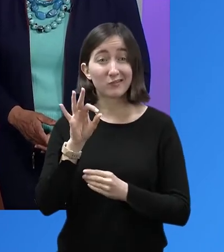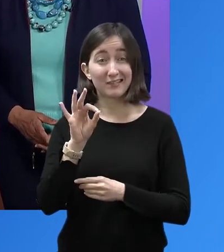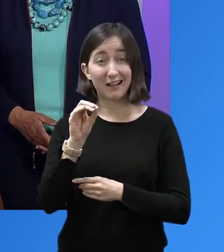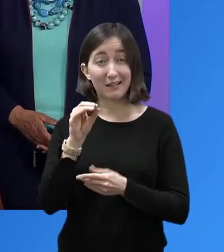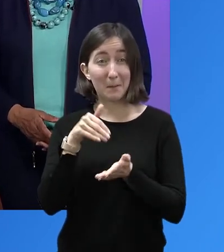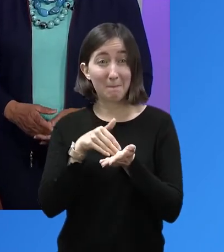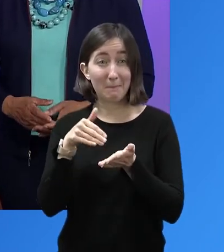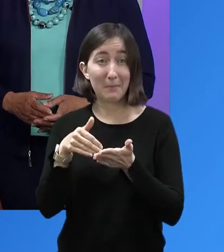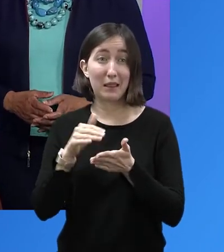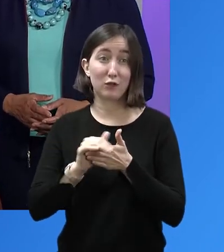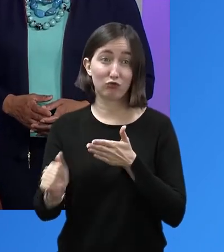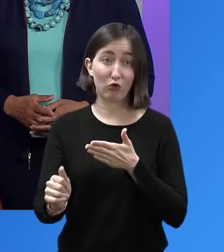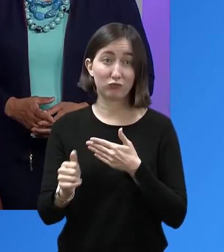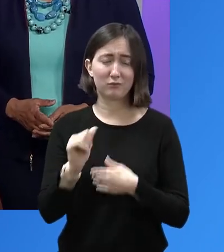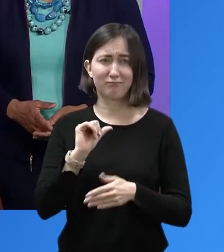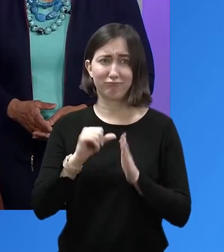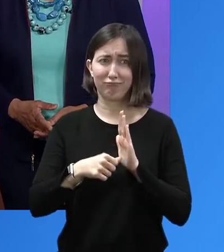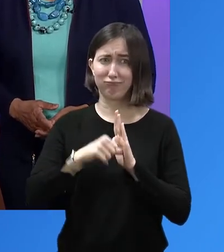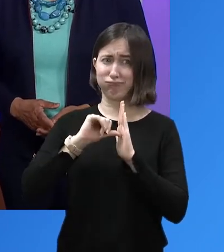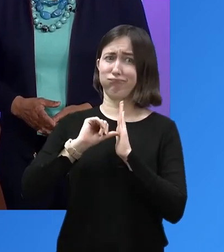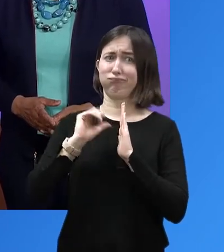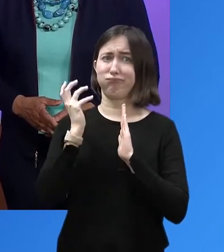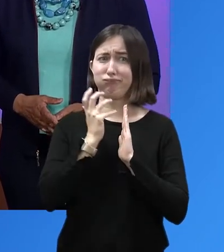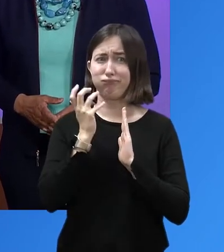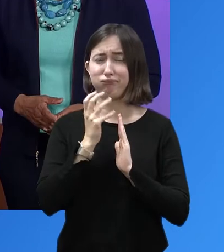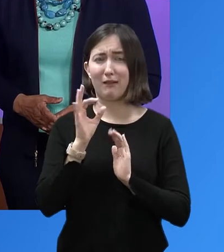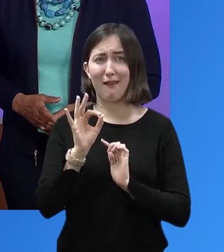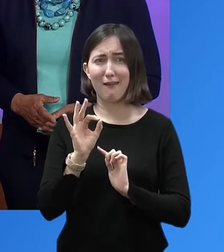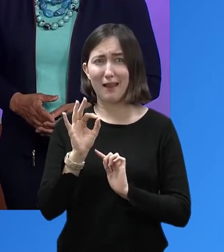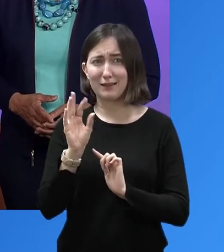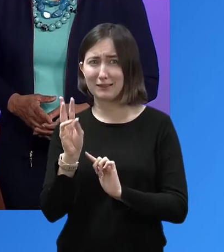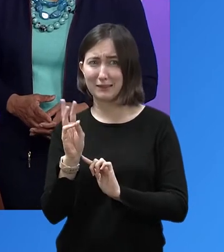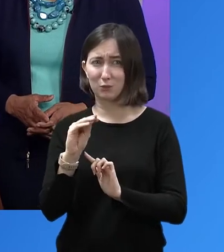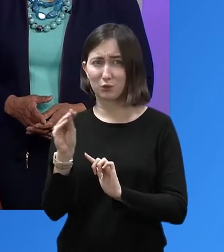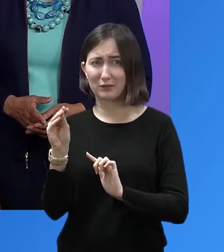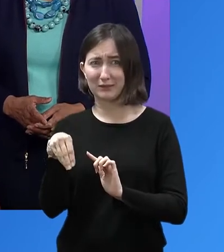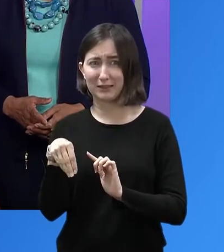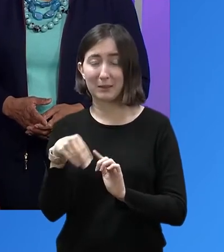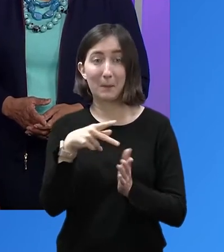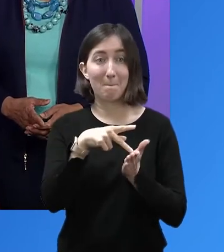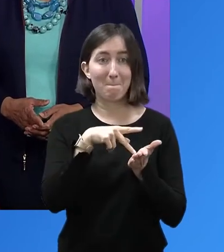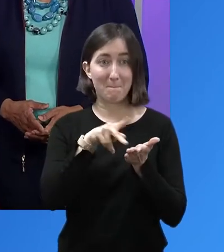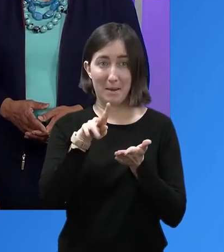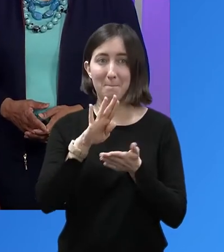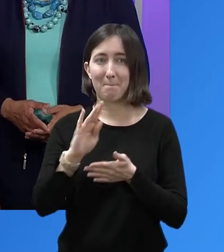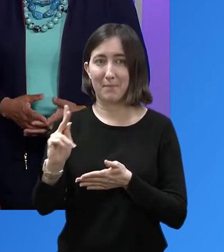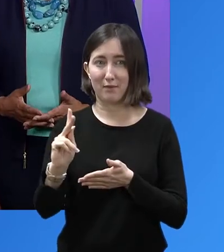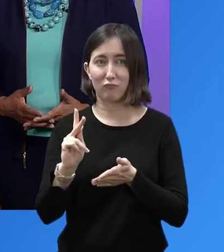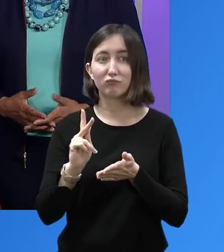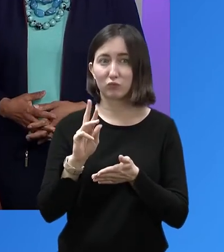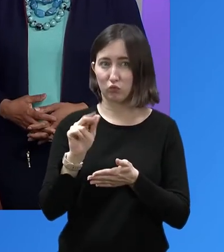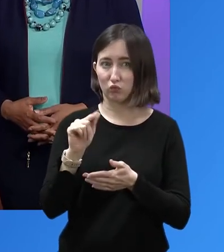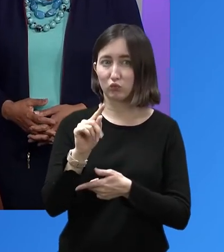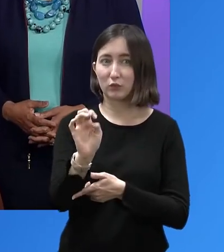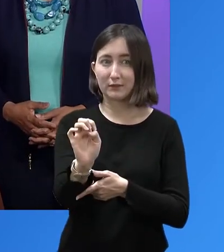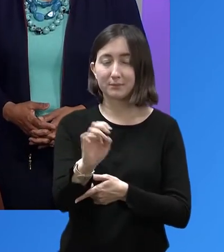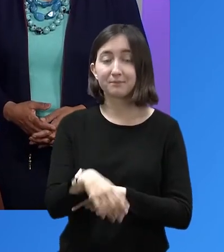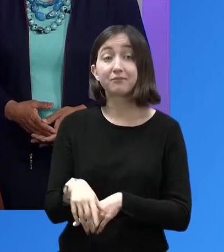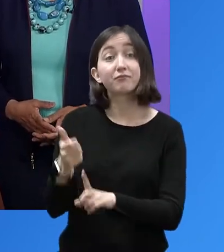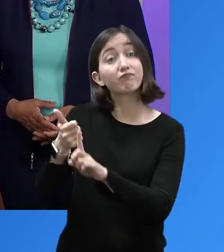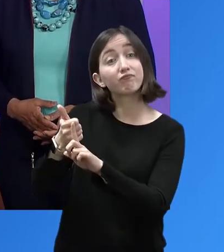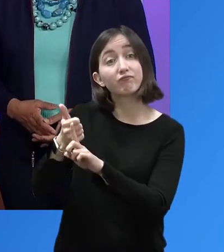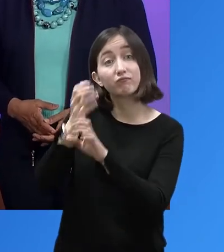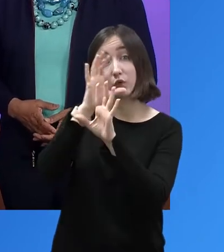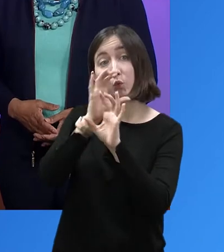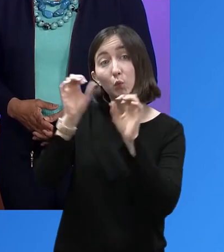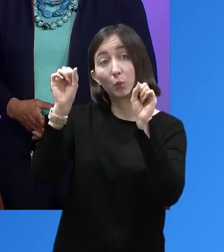with an impressive 96% repayment rate. As president and CEO,